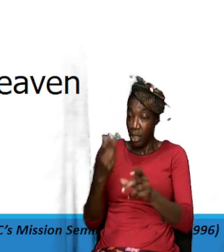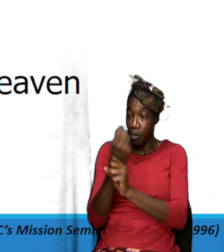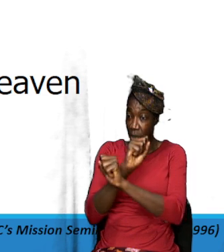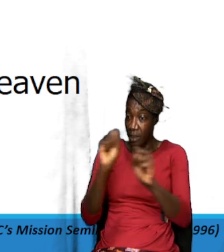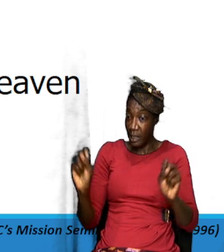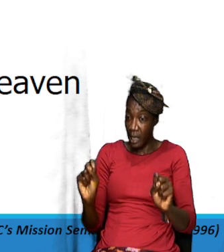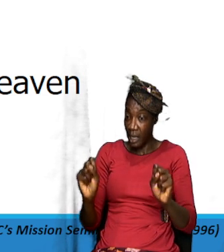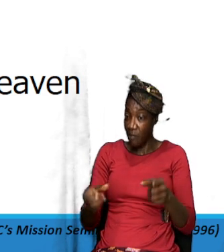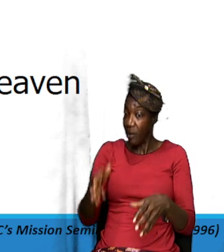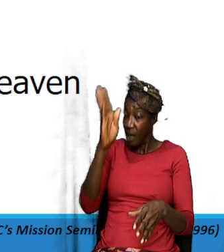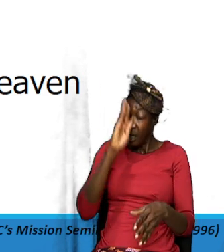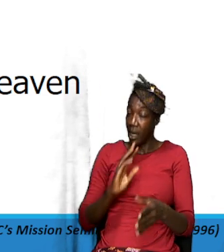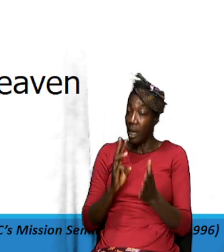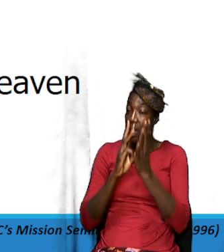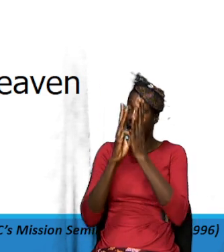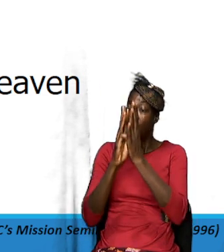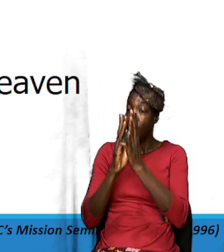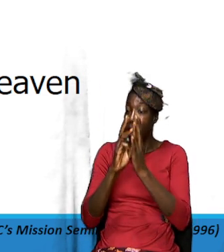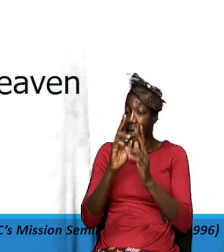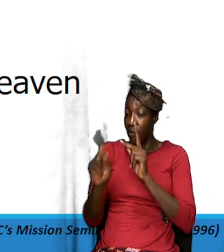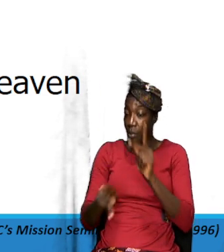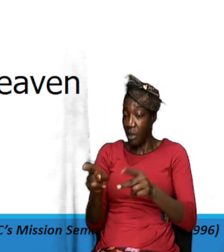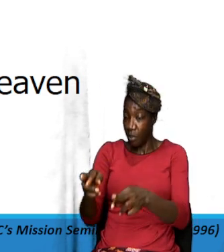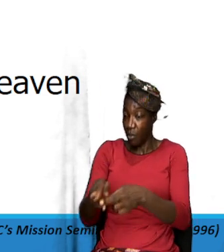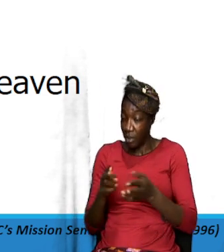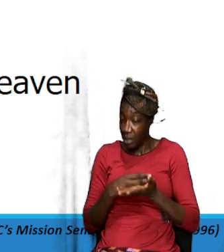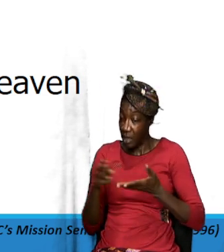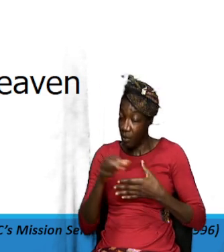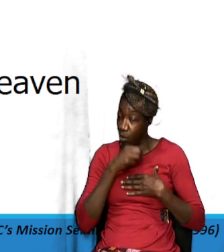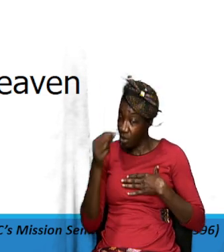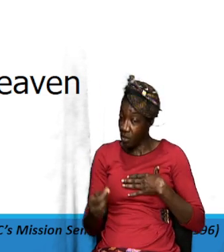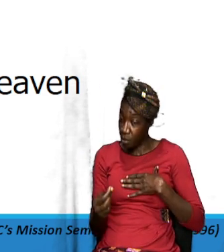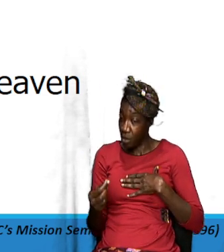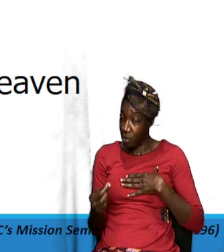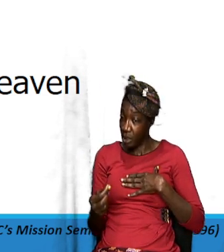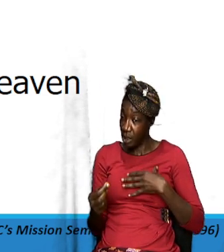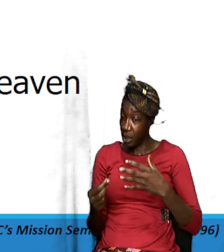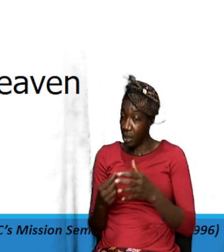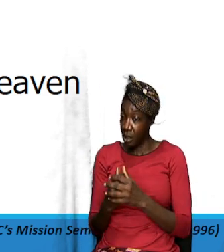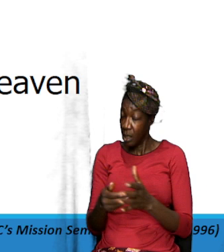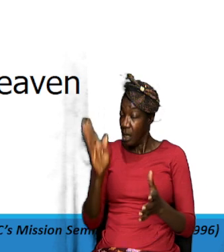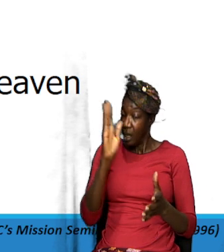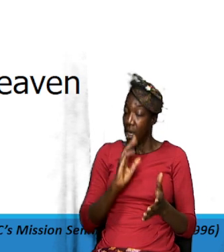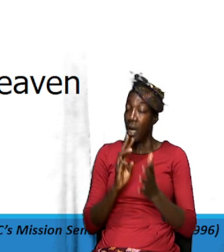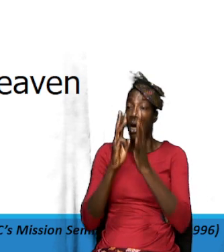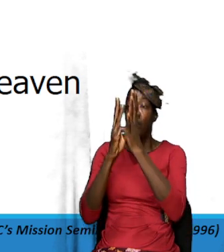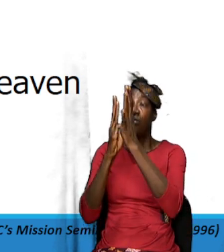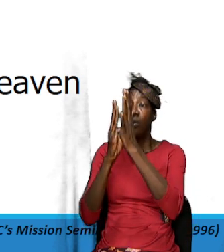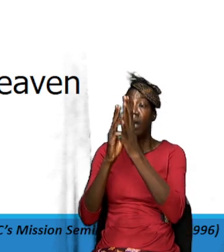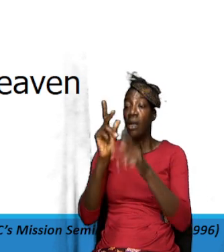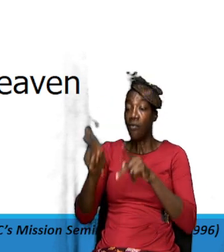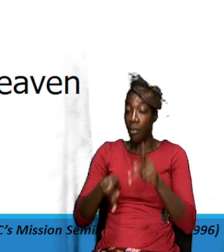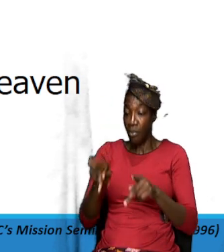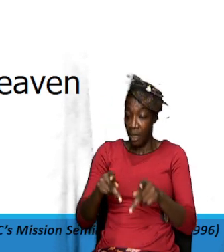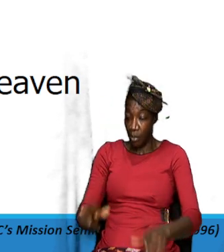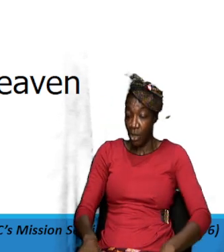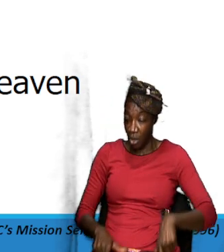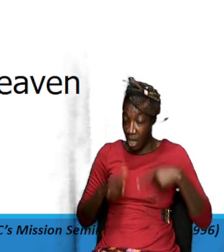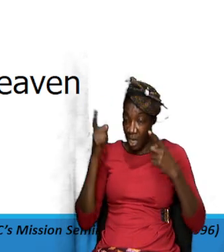it is God's will for people to receive the Holy Ghost you know it is God's will for people to live right so